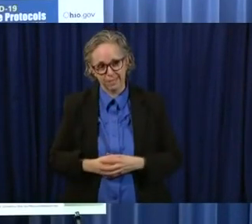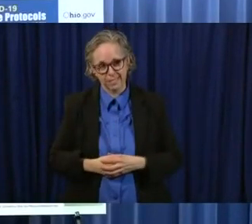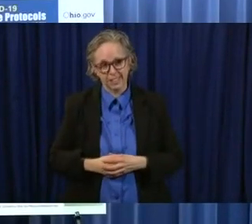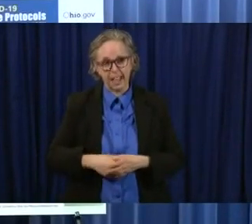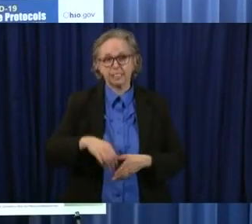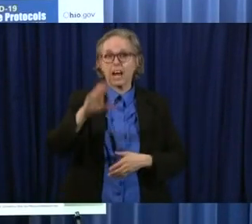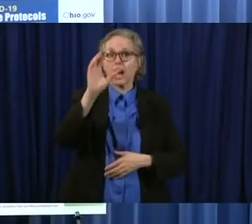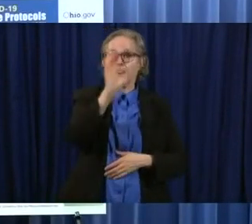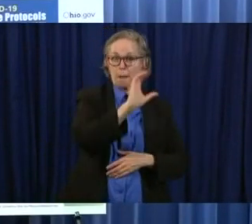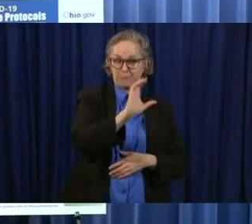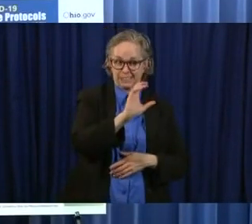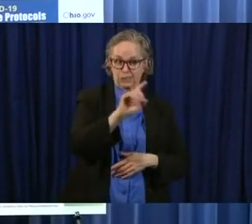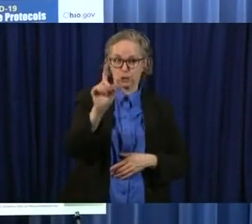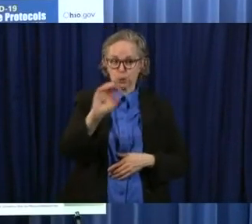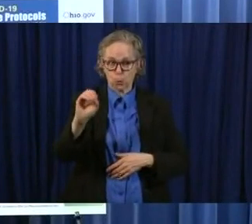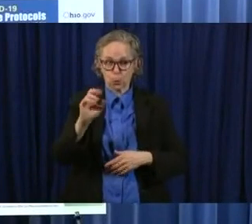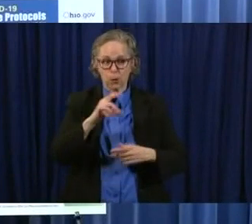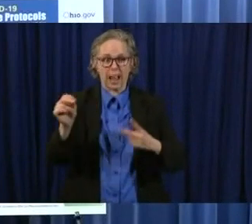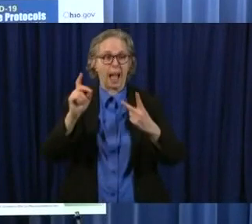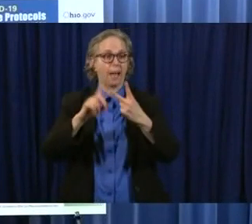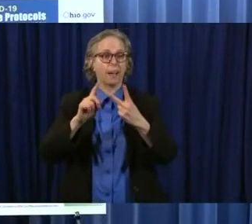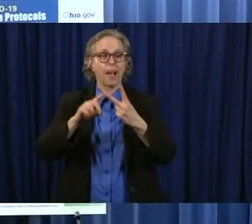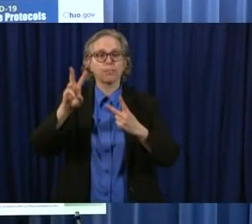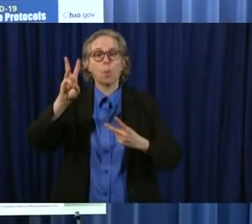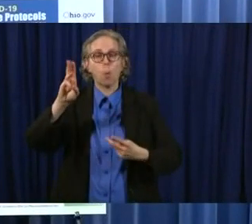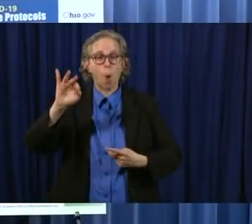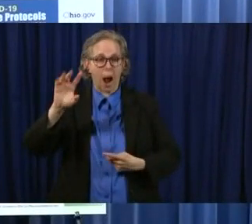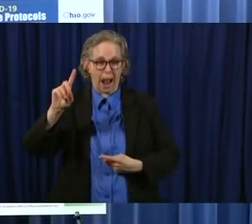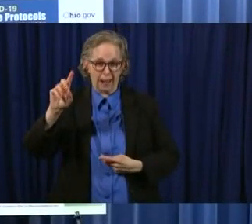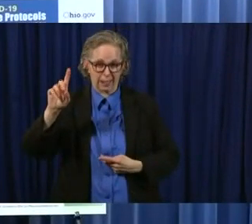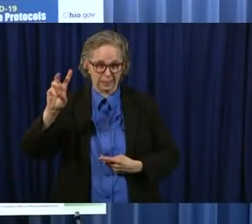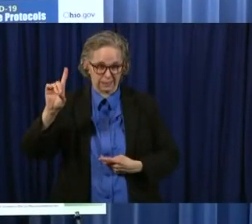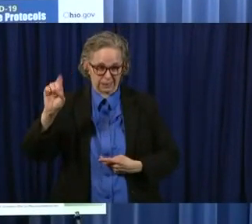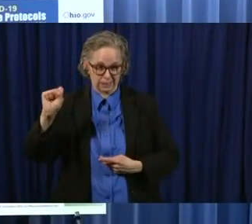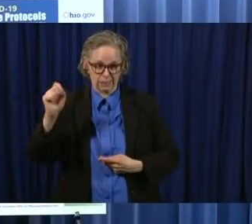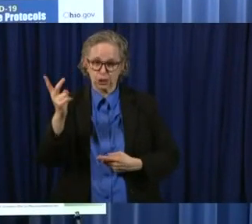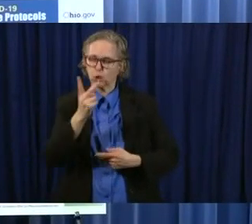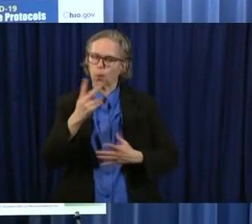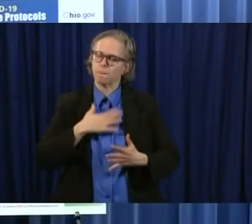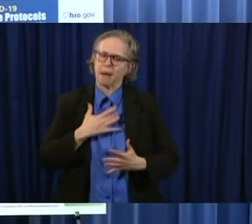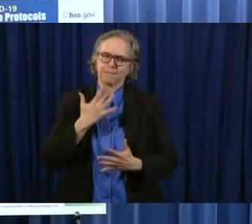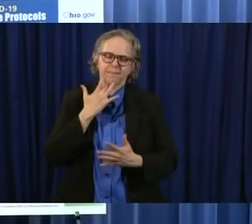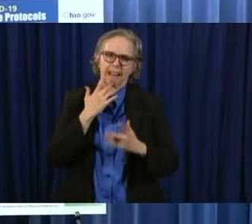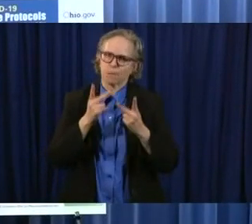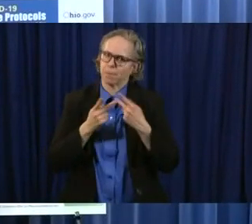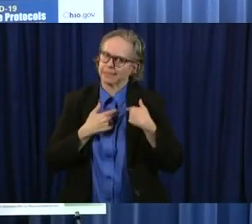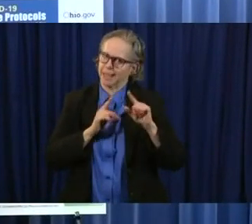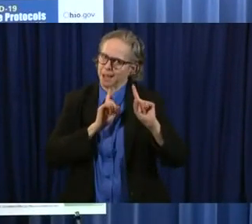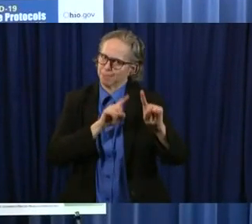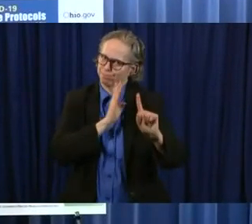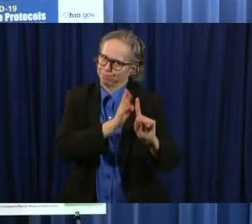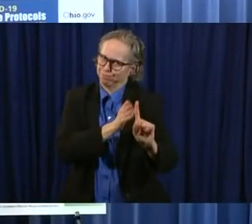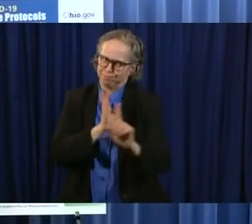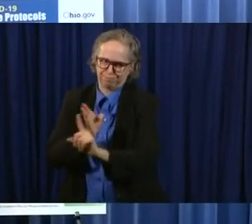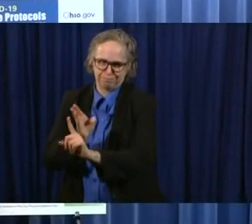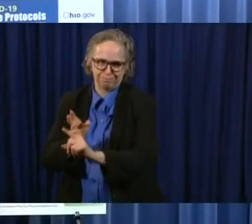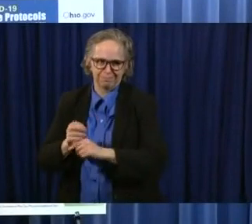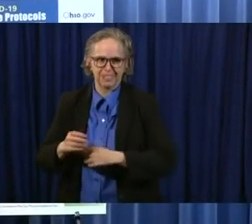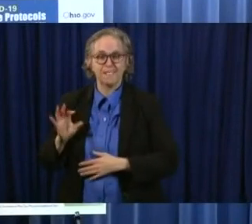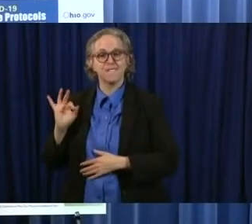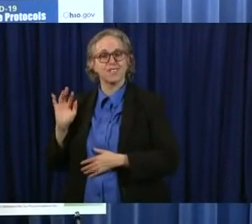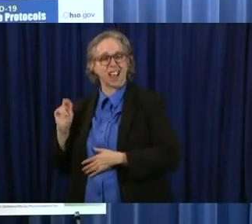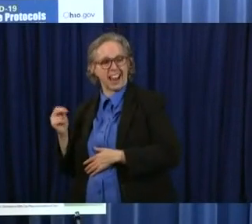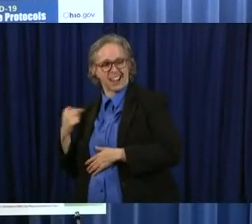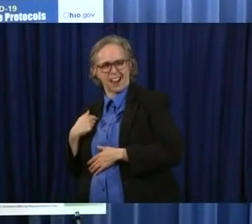favorite places to visit my grandchildren and our children uh fran and i have taken a number of our